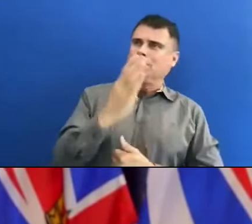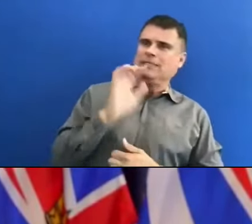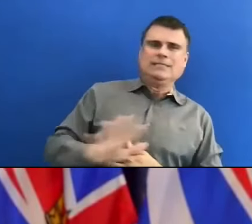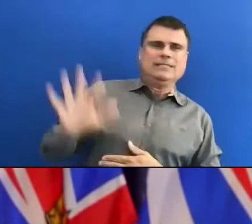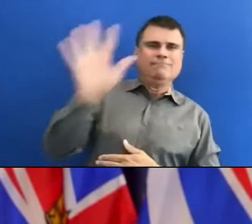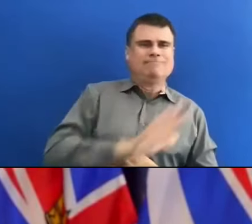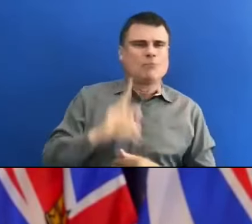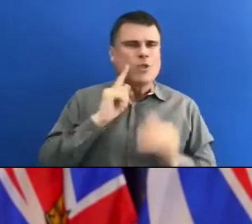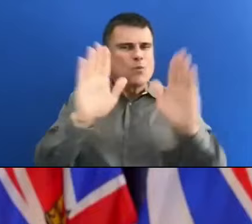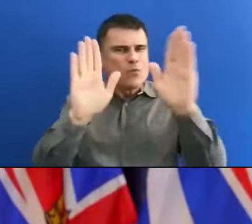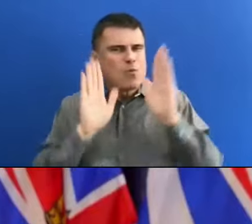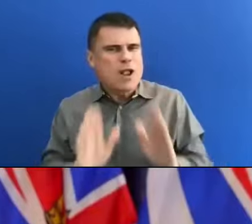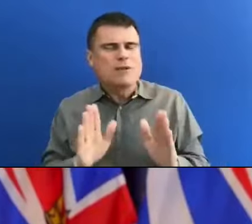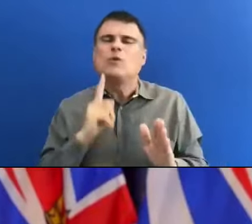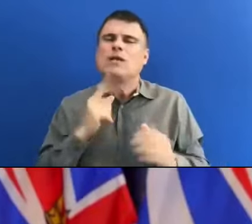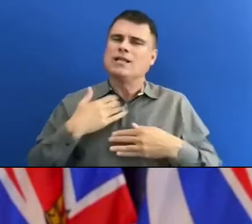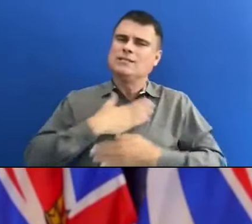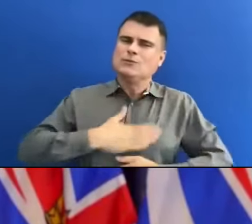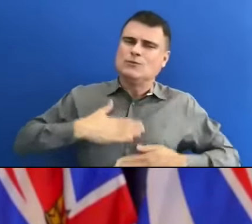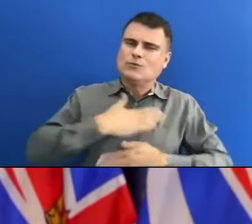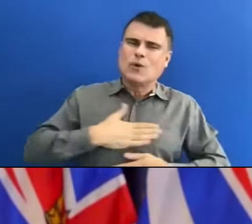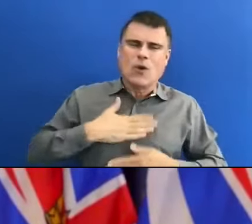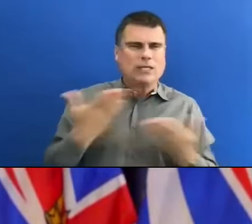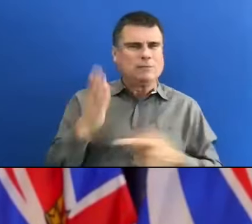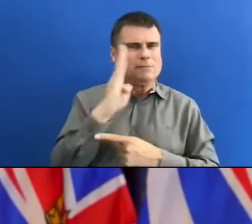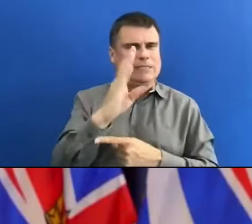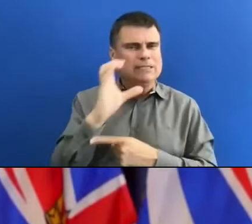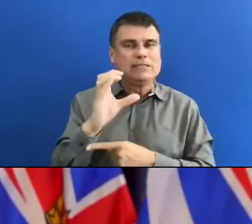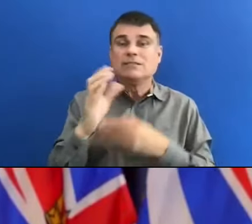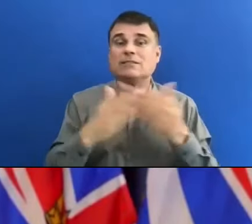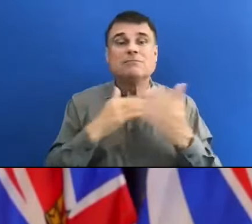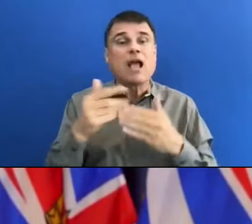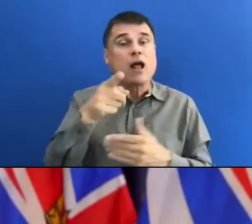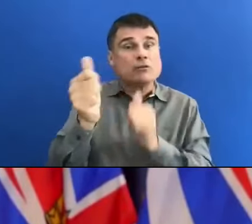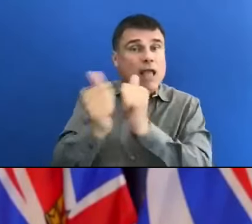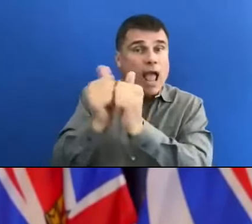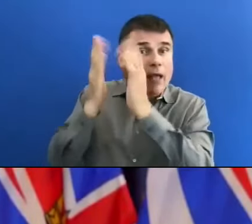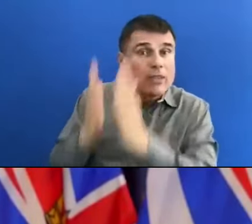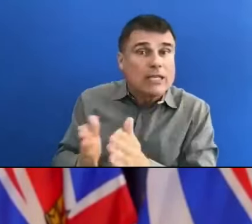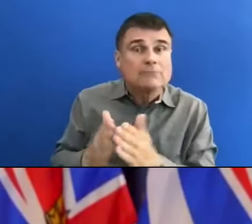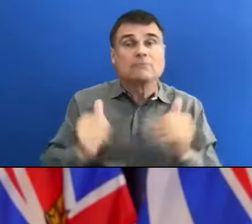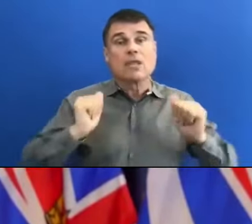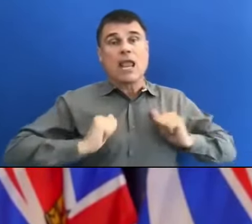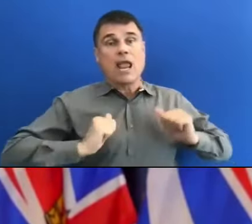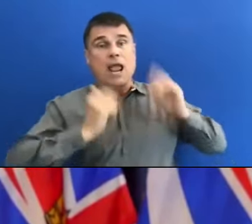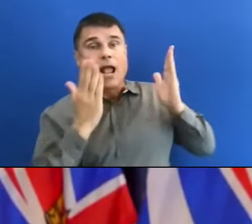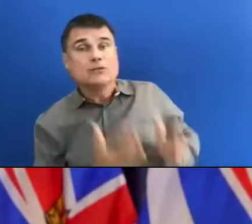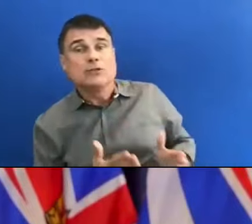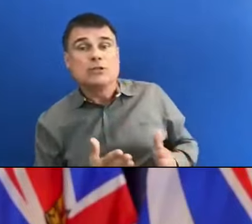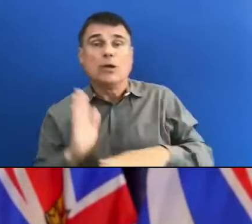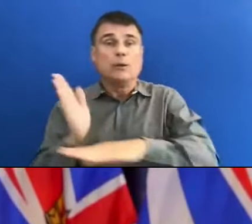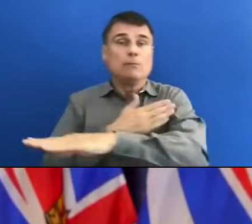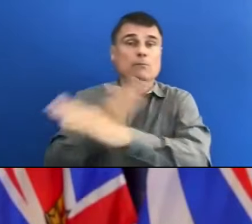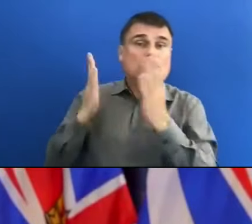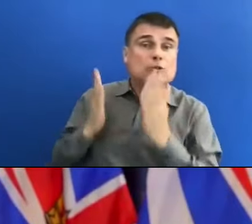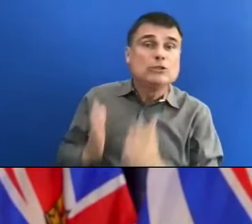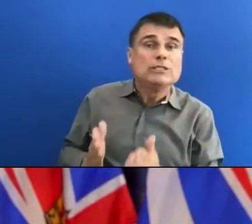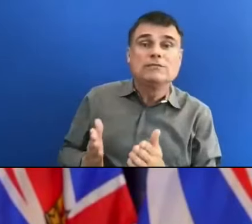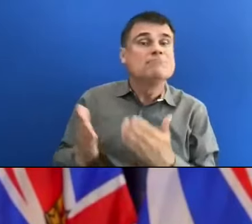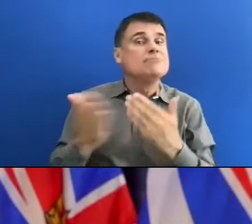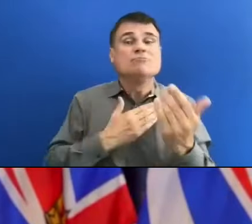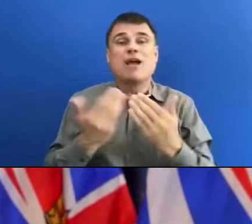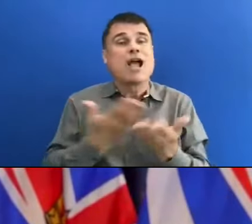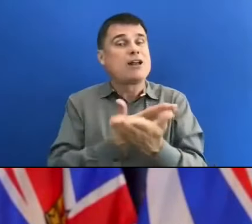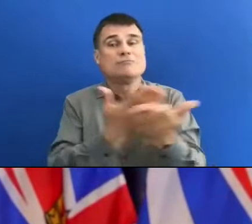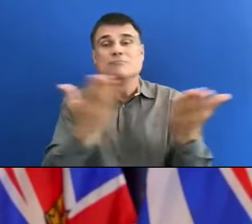of being British Columbians. Whether we be athletes, whether we be actors, whether we be performers, getting back to a live environment. Here comes